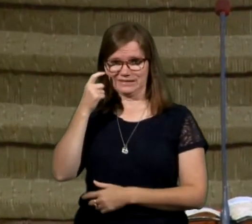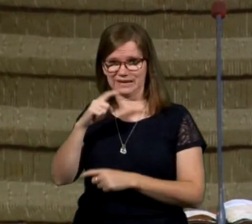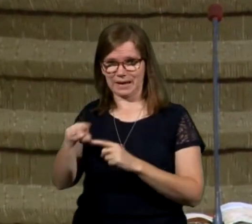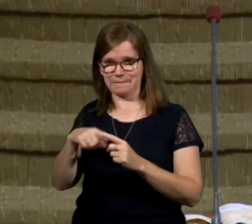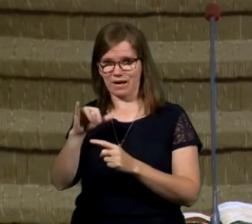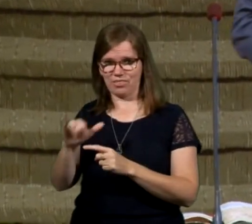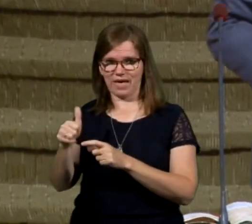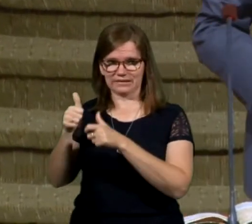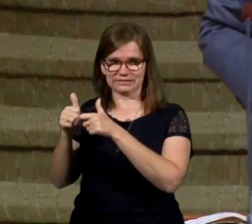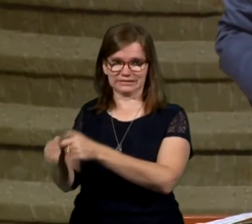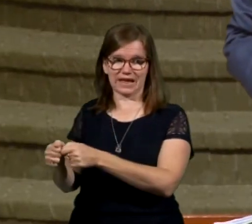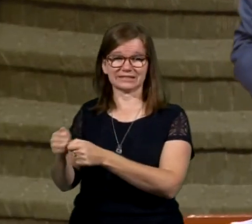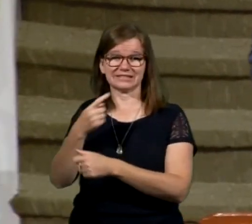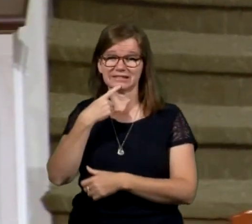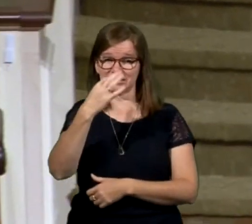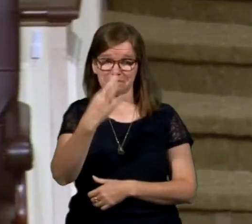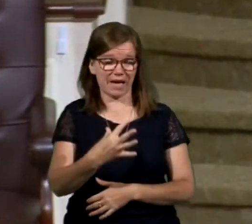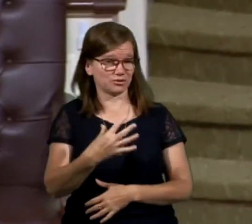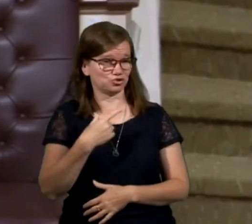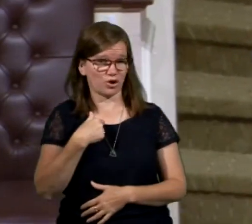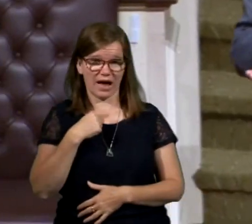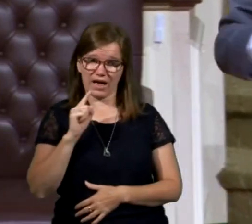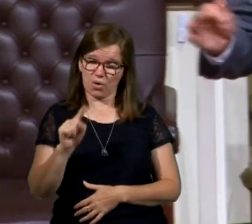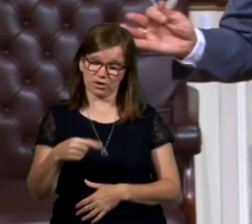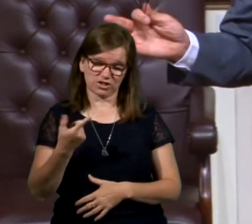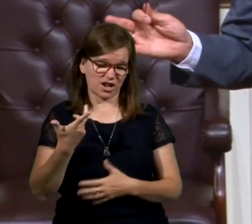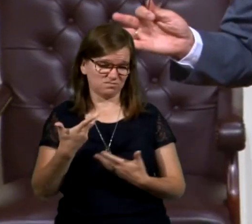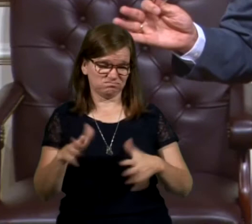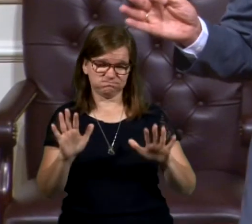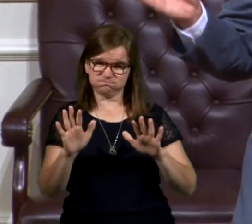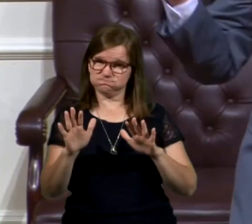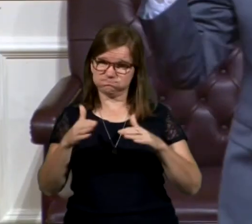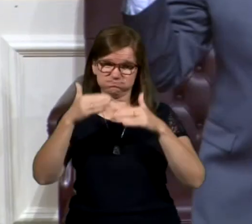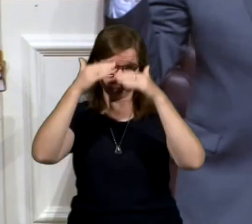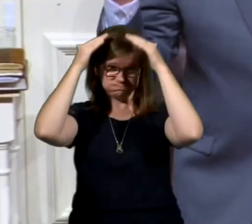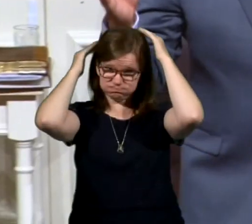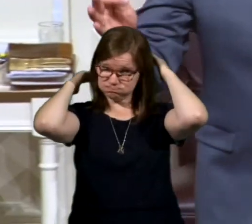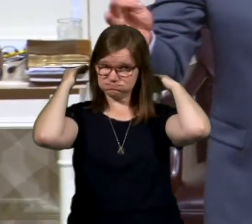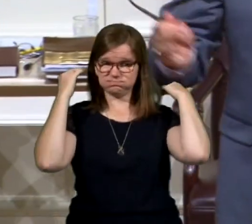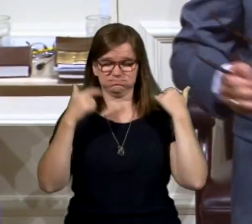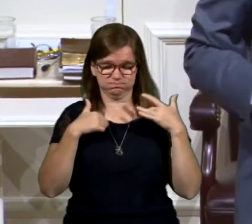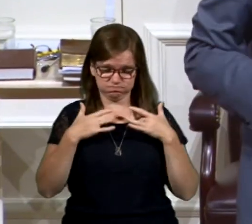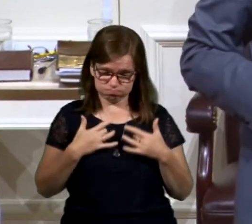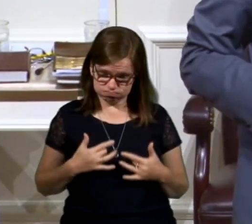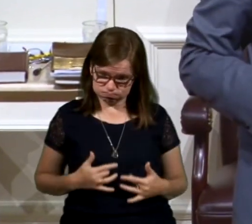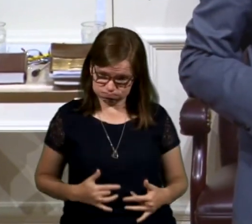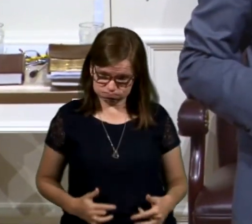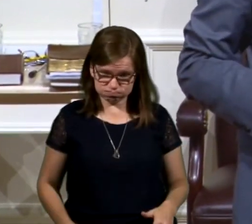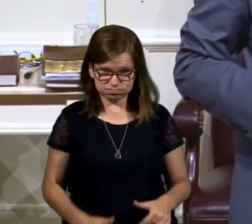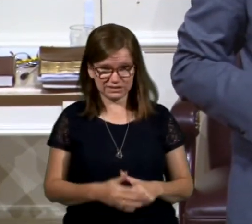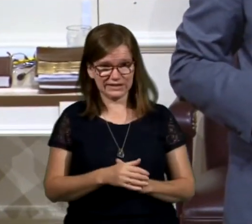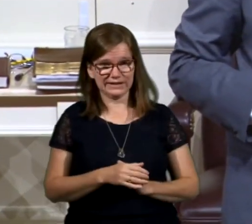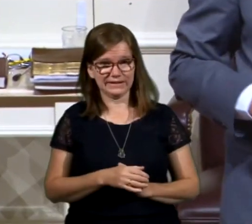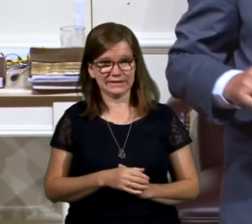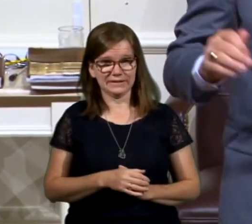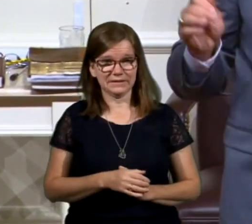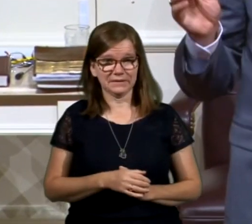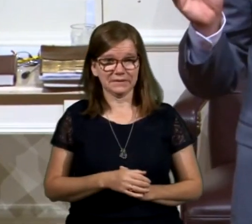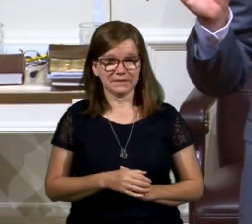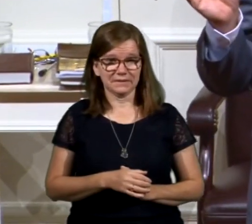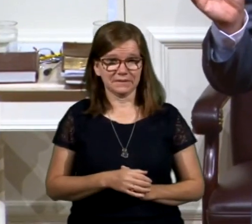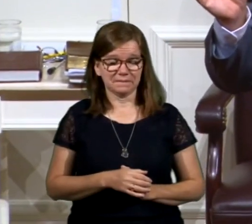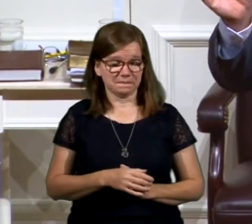text he got. He said, Pastor, was just done. I was just done. I was in a very low place. And I said,